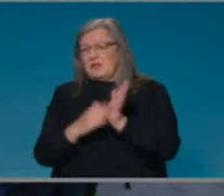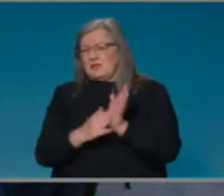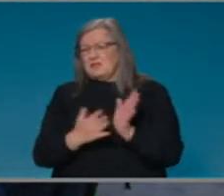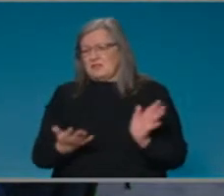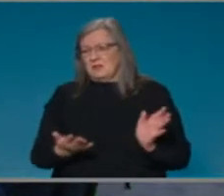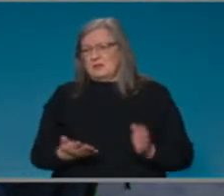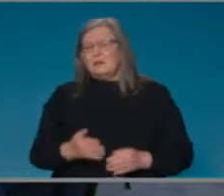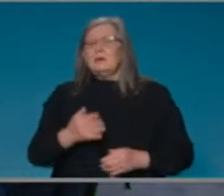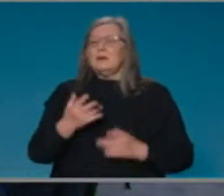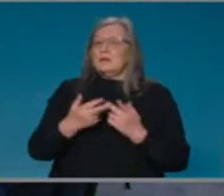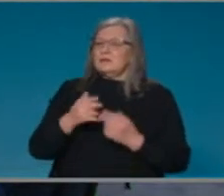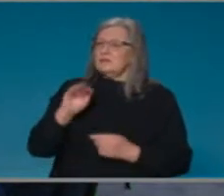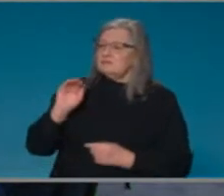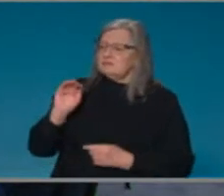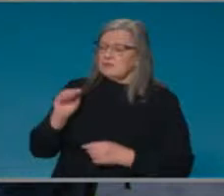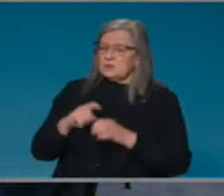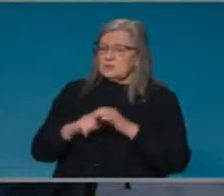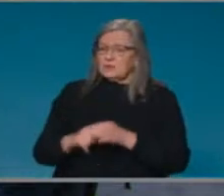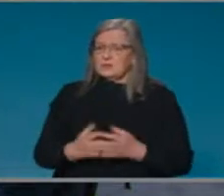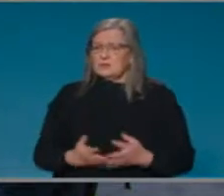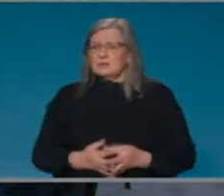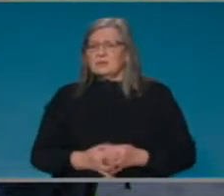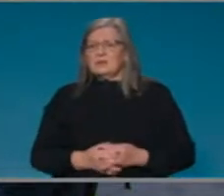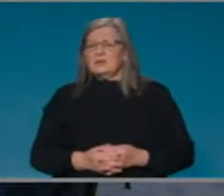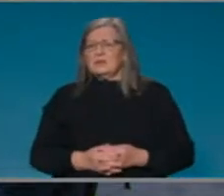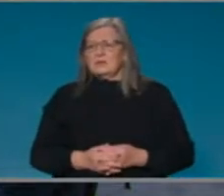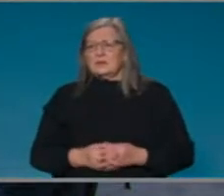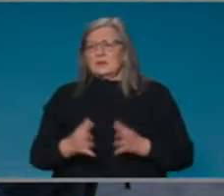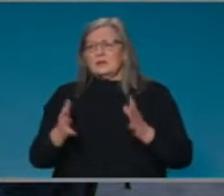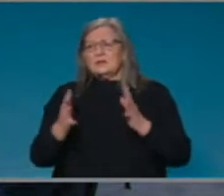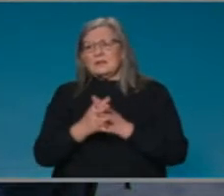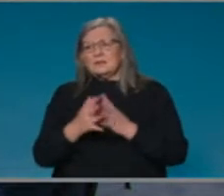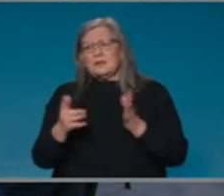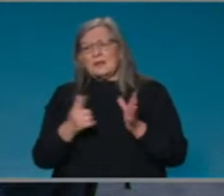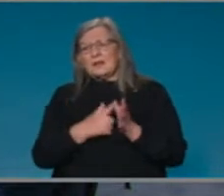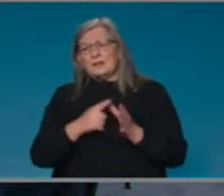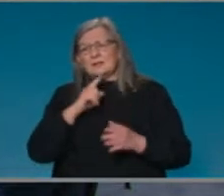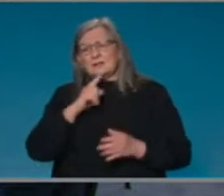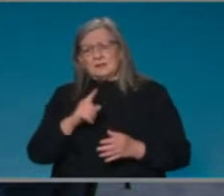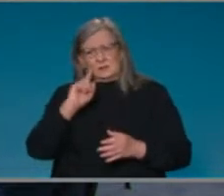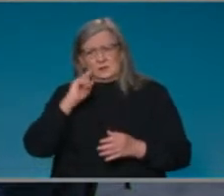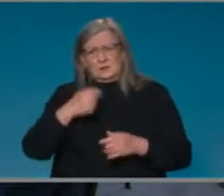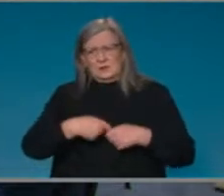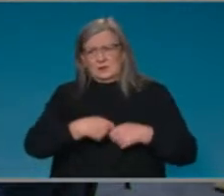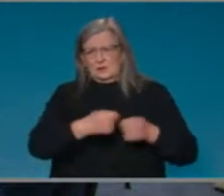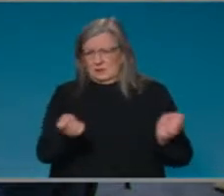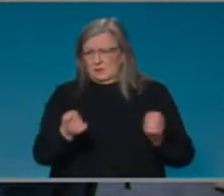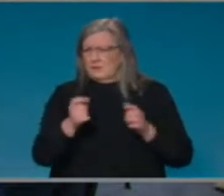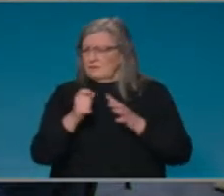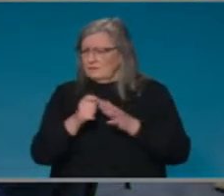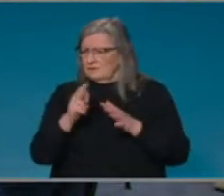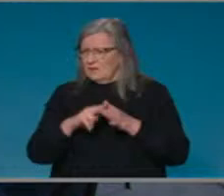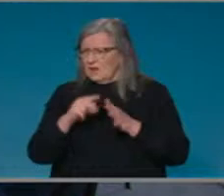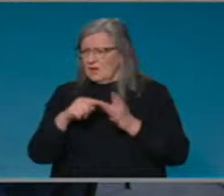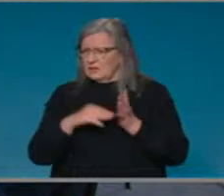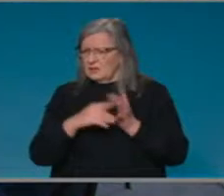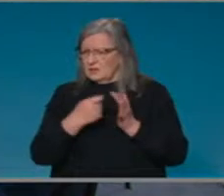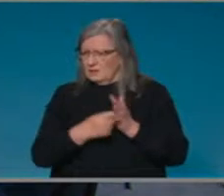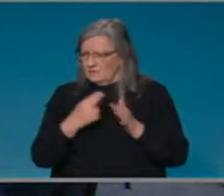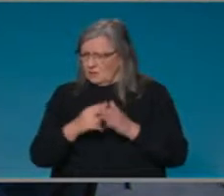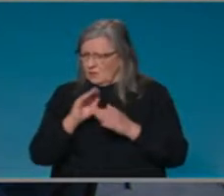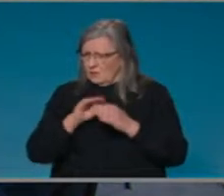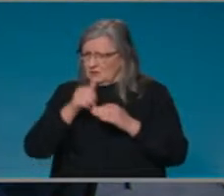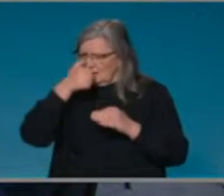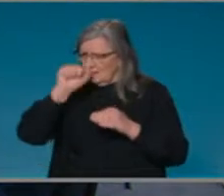today WA announced that it's going to open up Pfizer jabs for over 60s. It follows the Northern Territory in South Australia doing